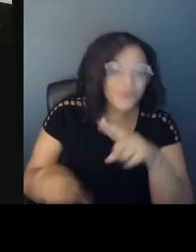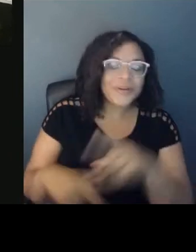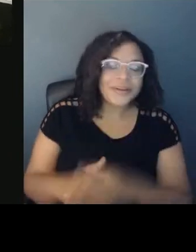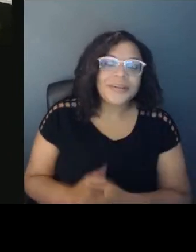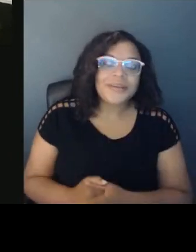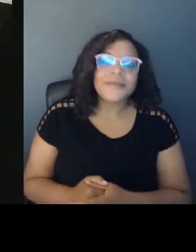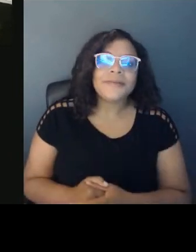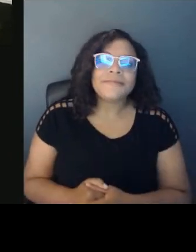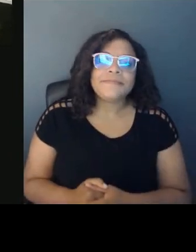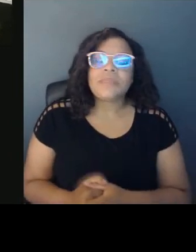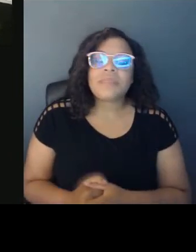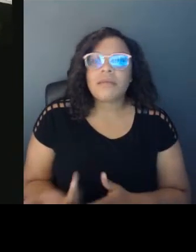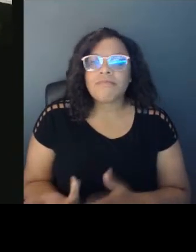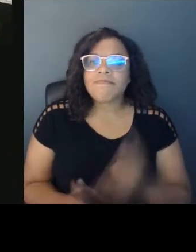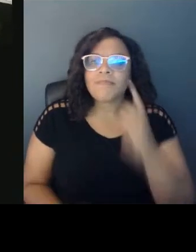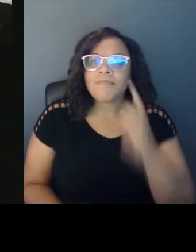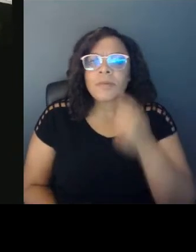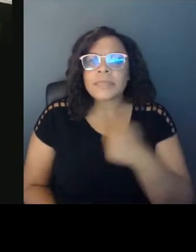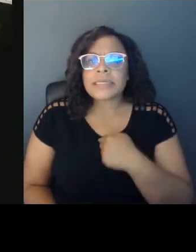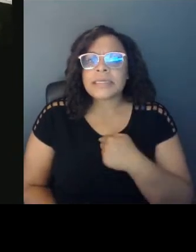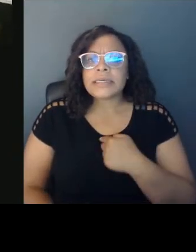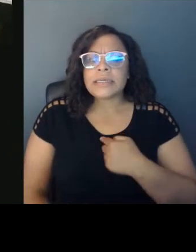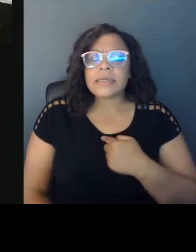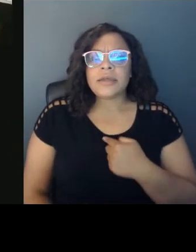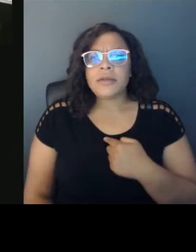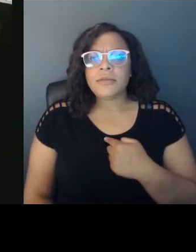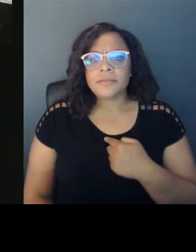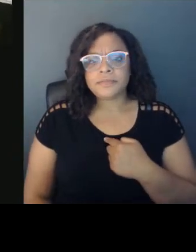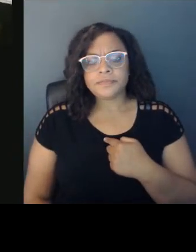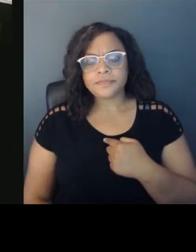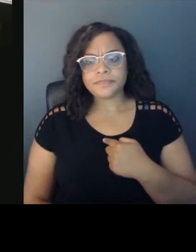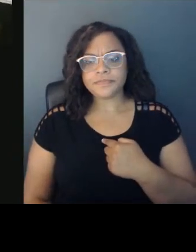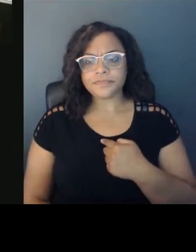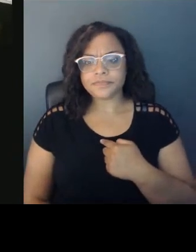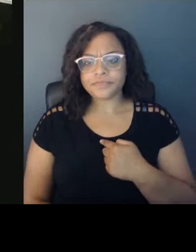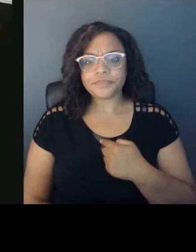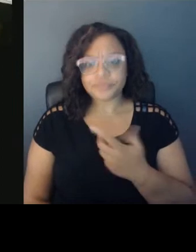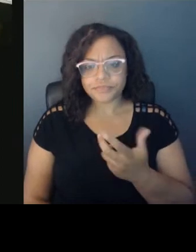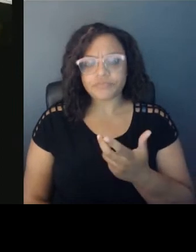part of it is, is about being proximate,